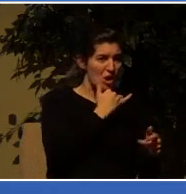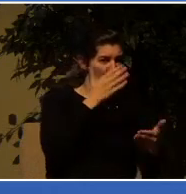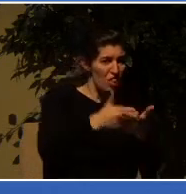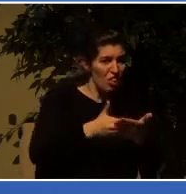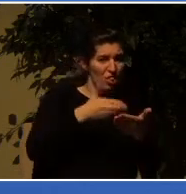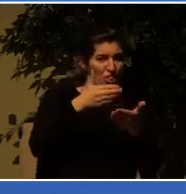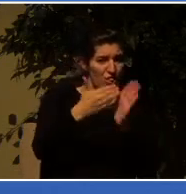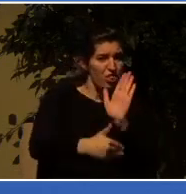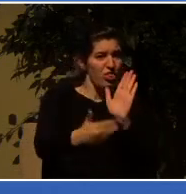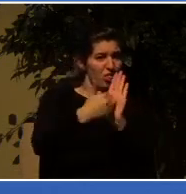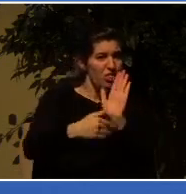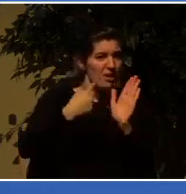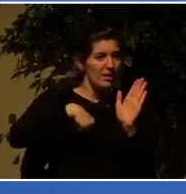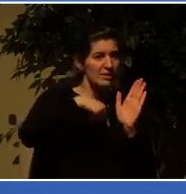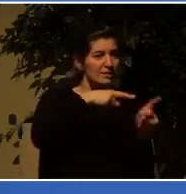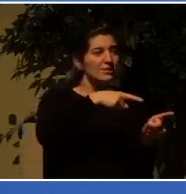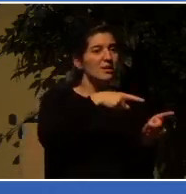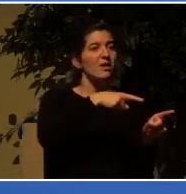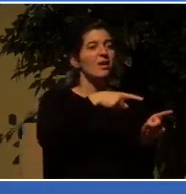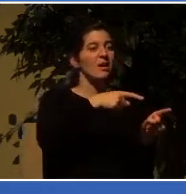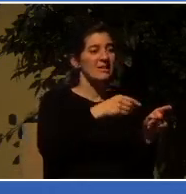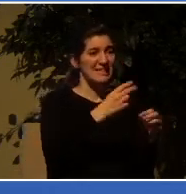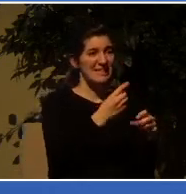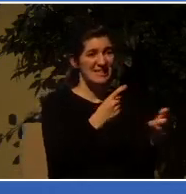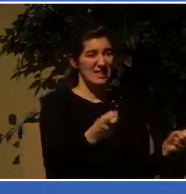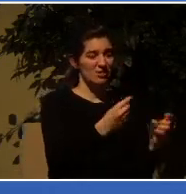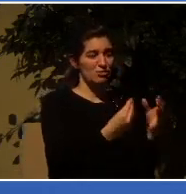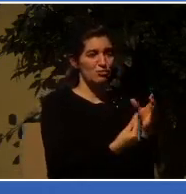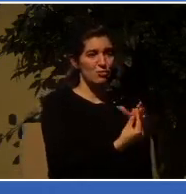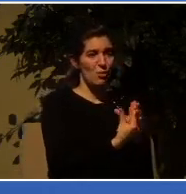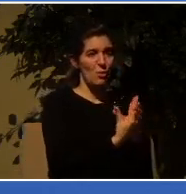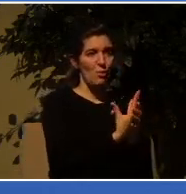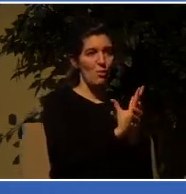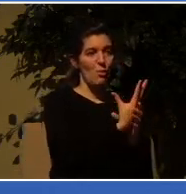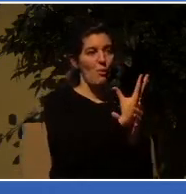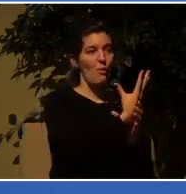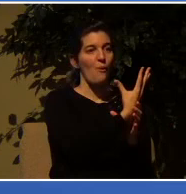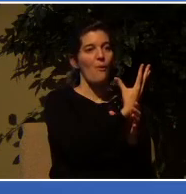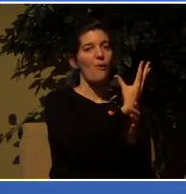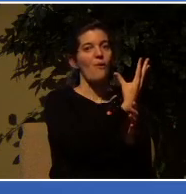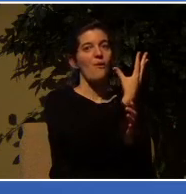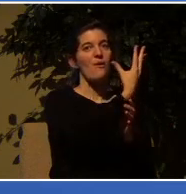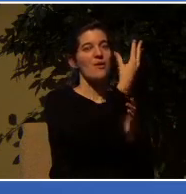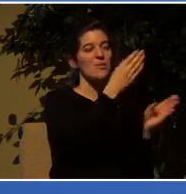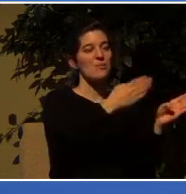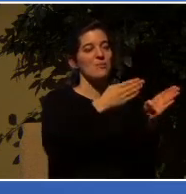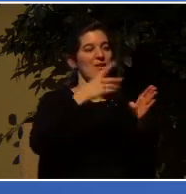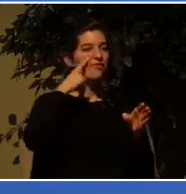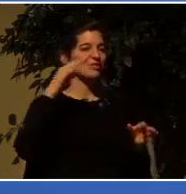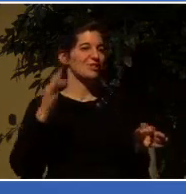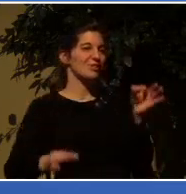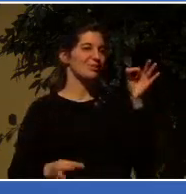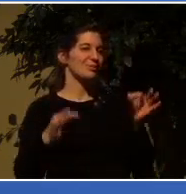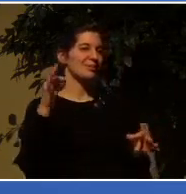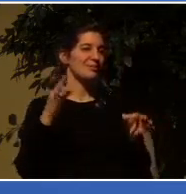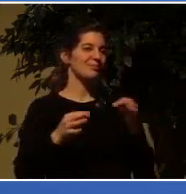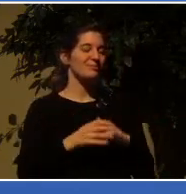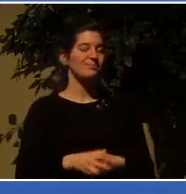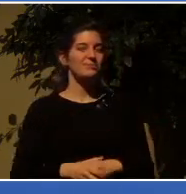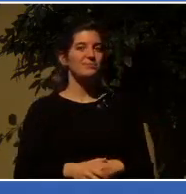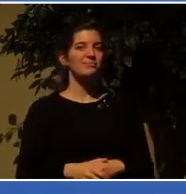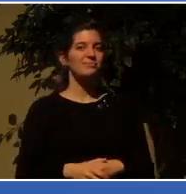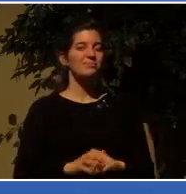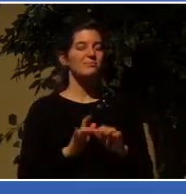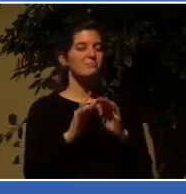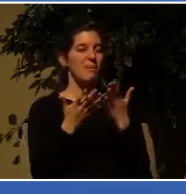of those who don't know him and who are opposed to him. Listen to